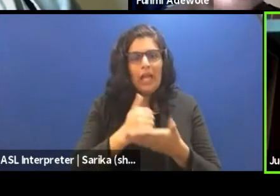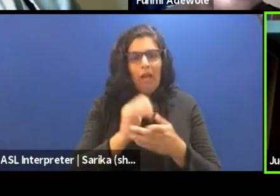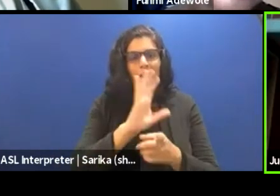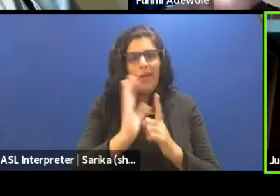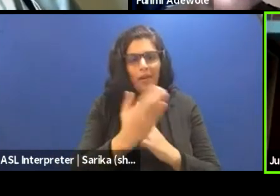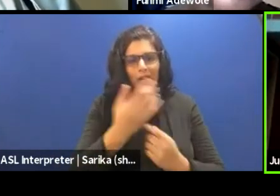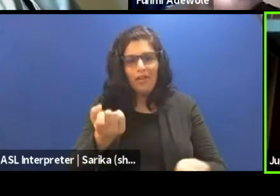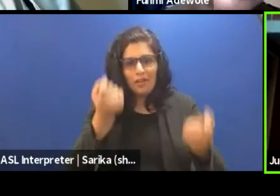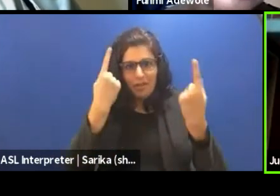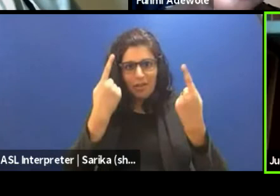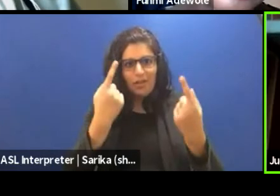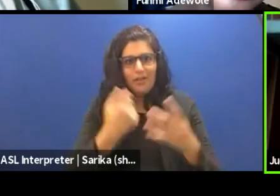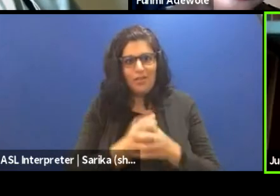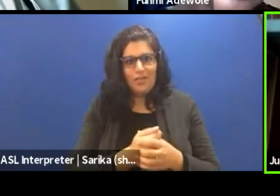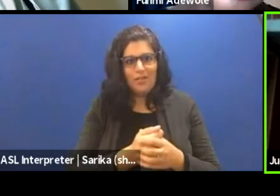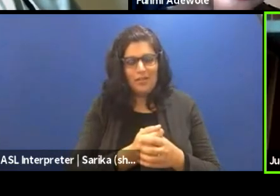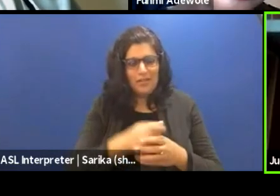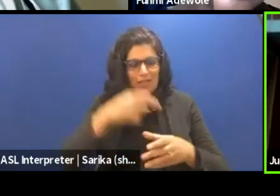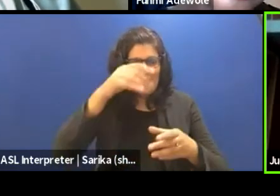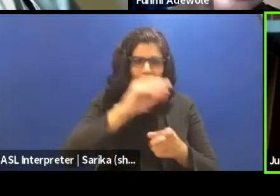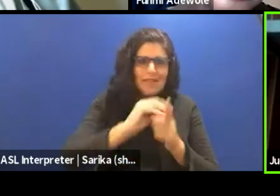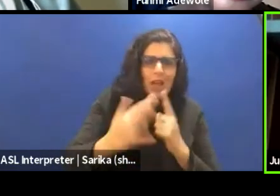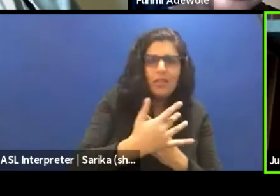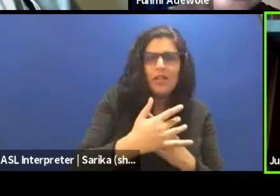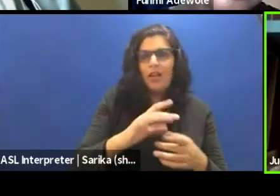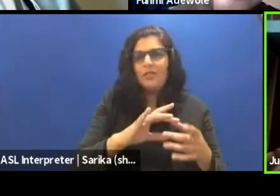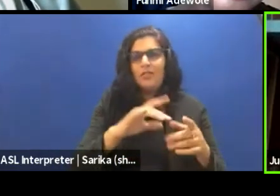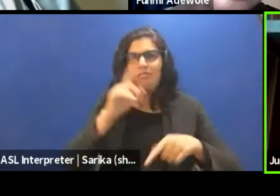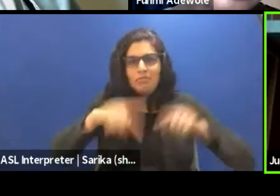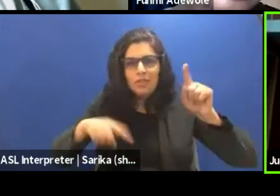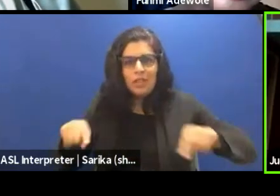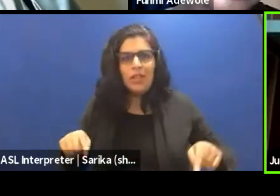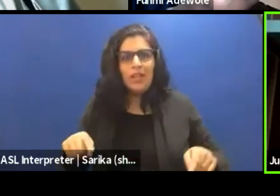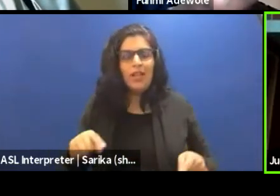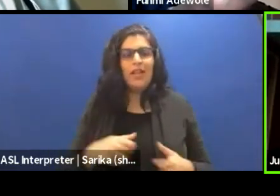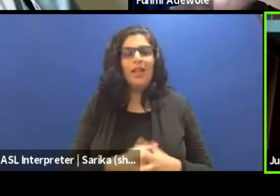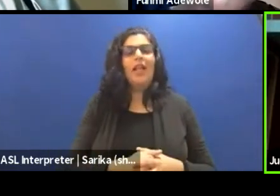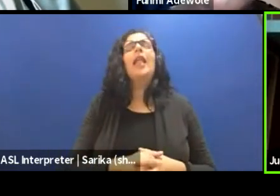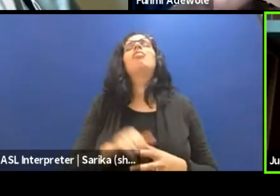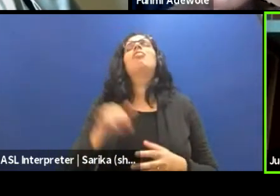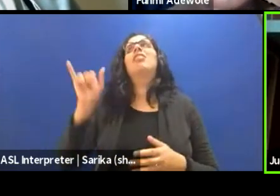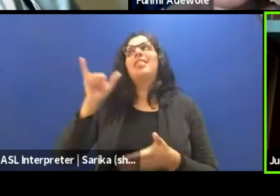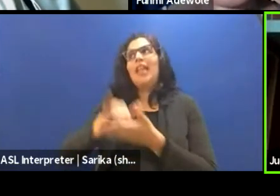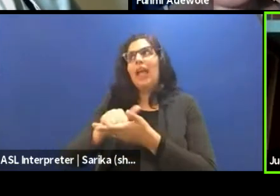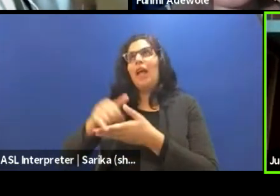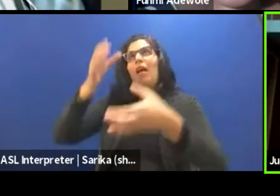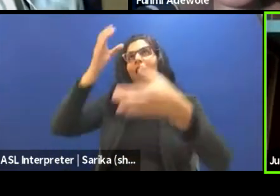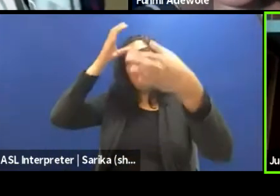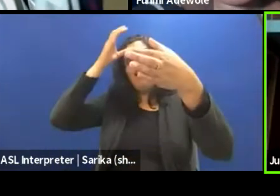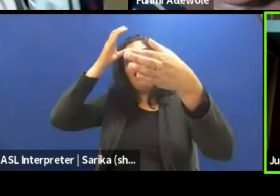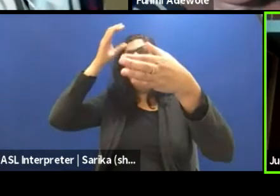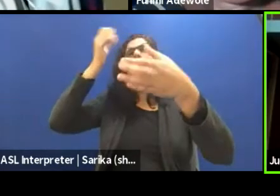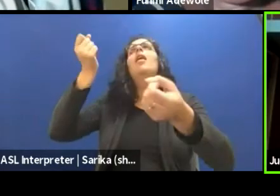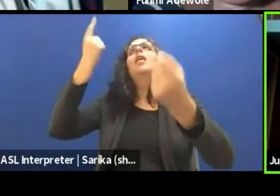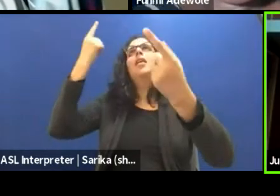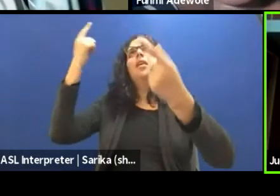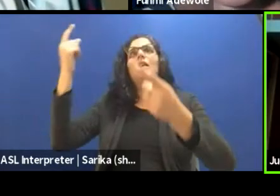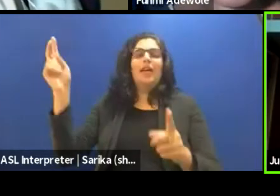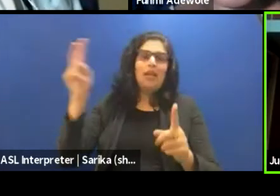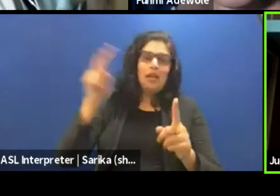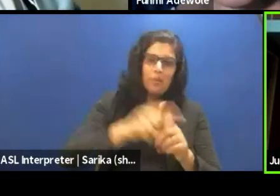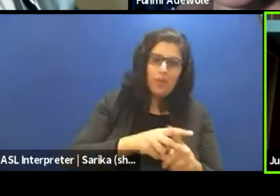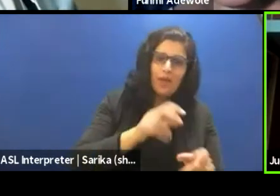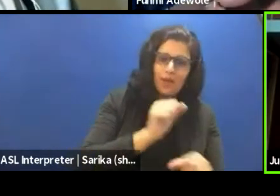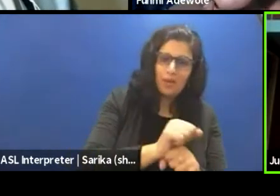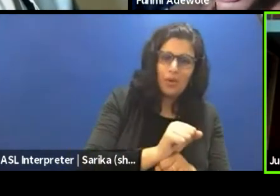understanding as regards this context, that context, or that context. And then I take that understanding, that guidance, and I bring it back into the work. And,